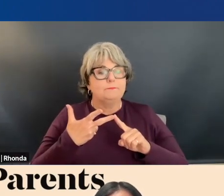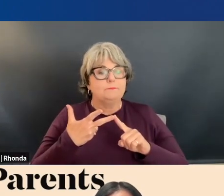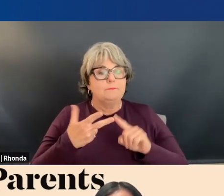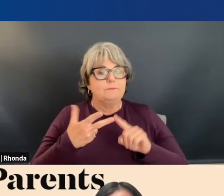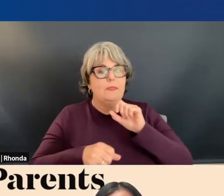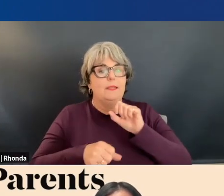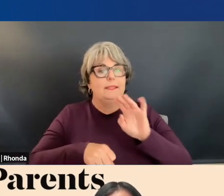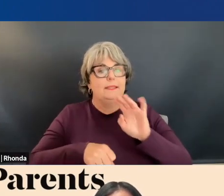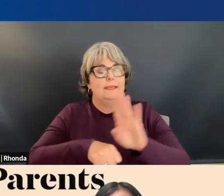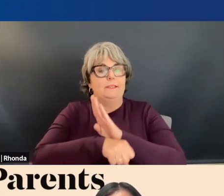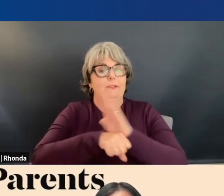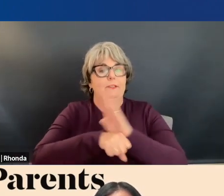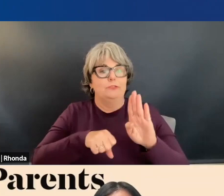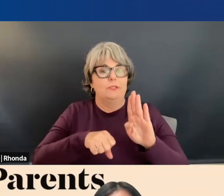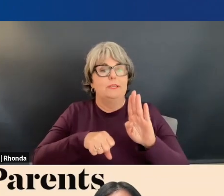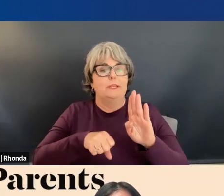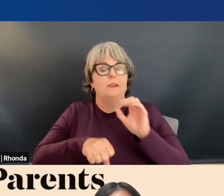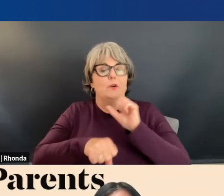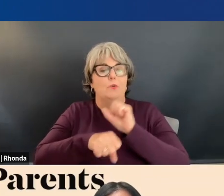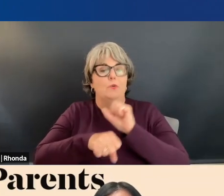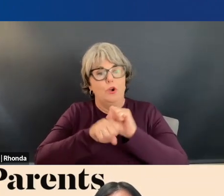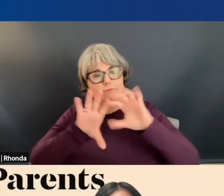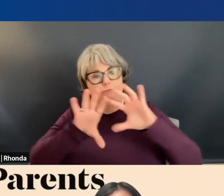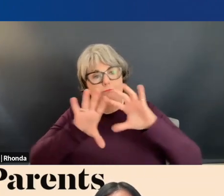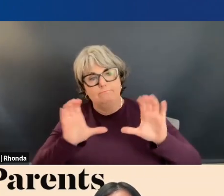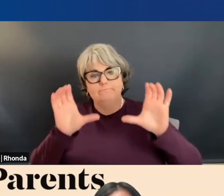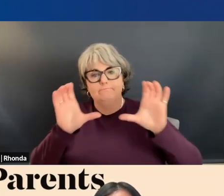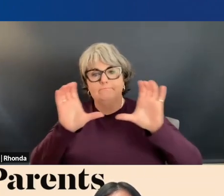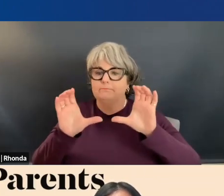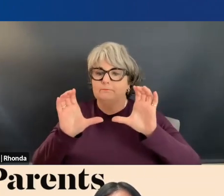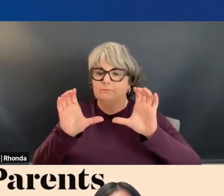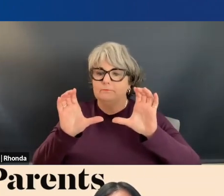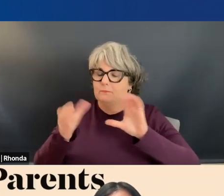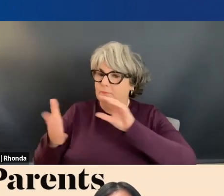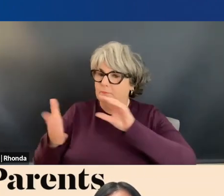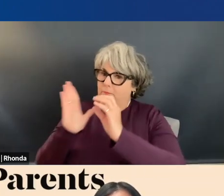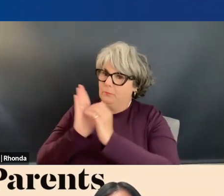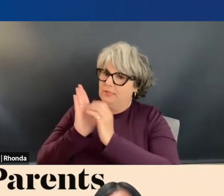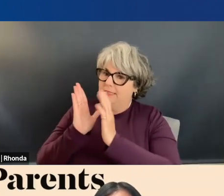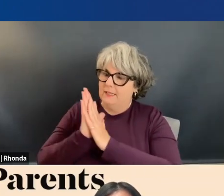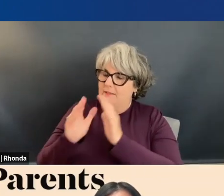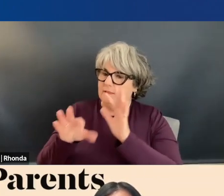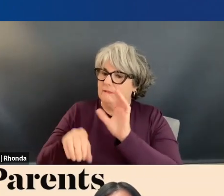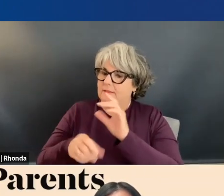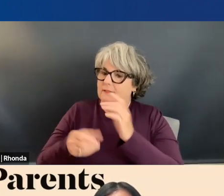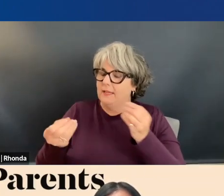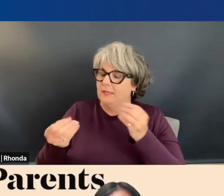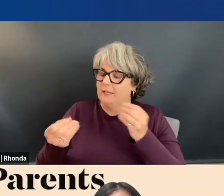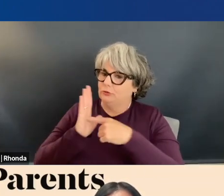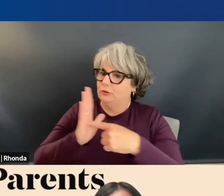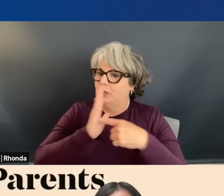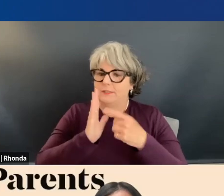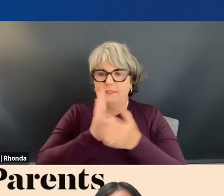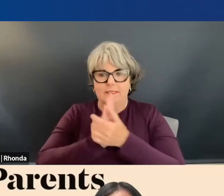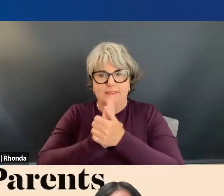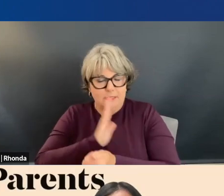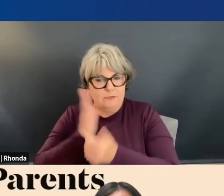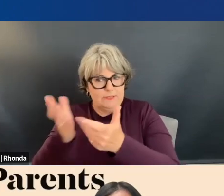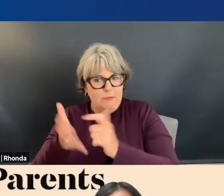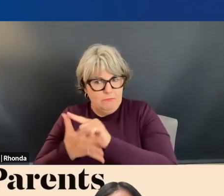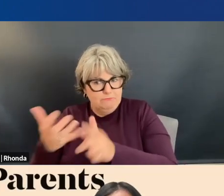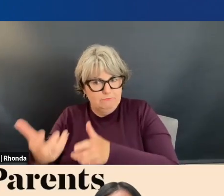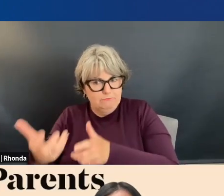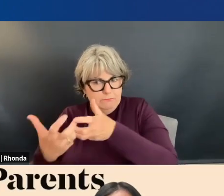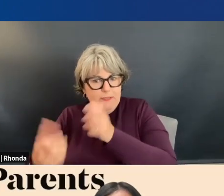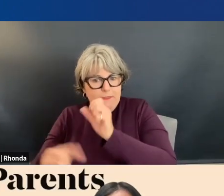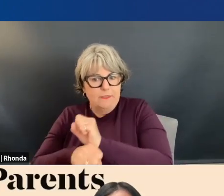industry sought workforce credential. What are employers putting on their job descriptions that signify that those are the skills they're looking for so our students